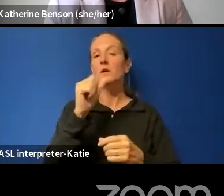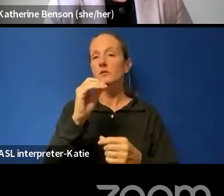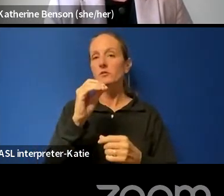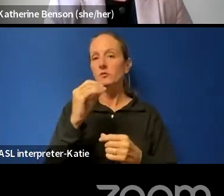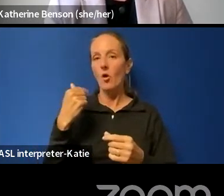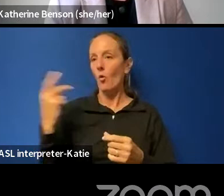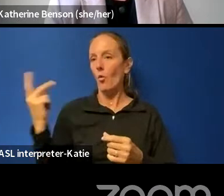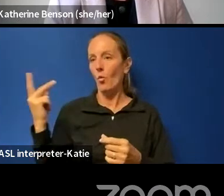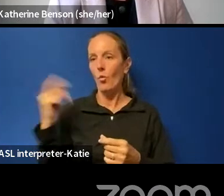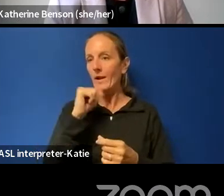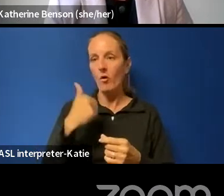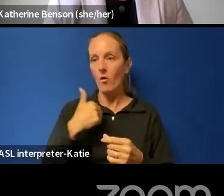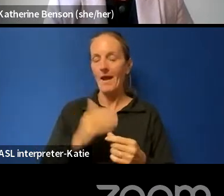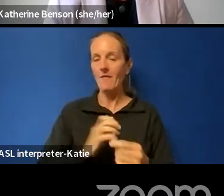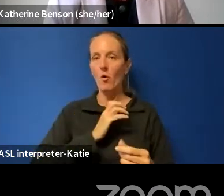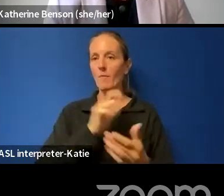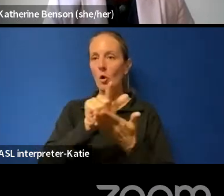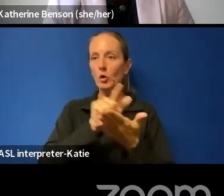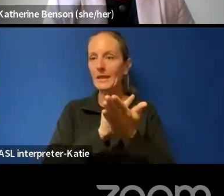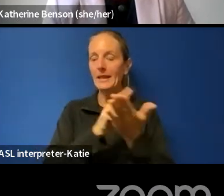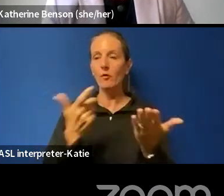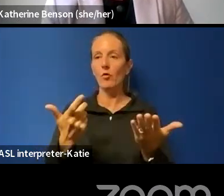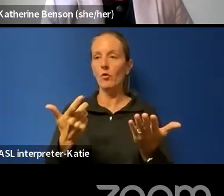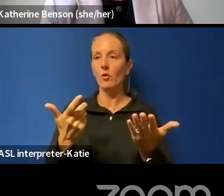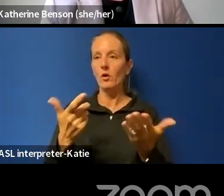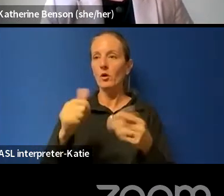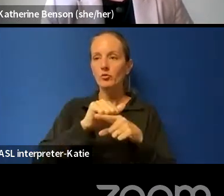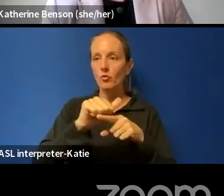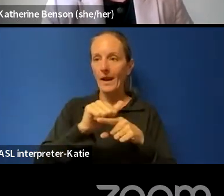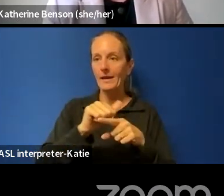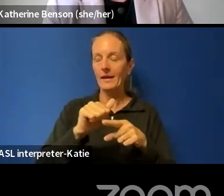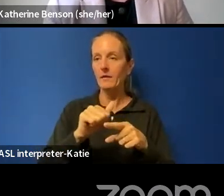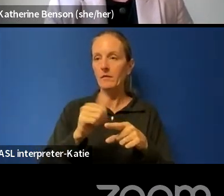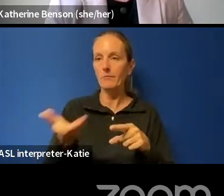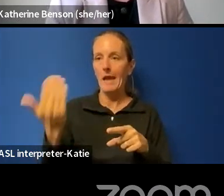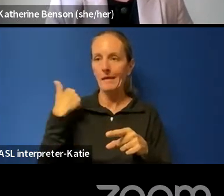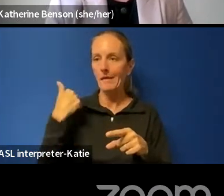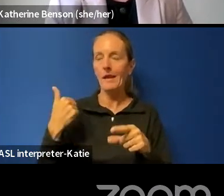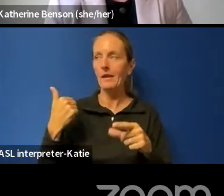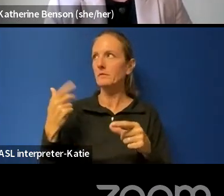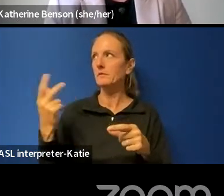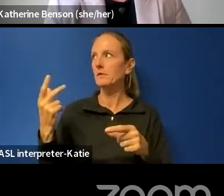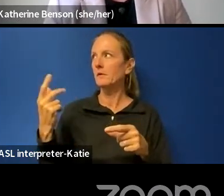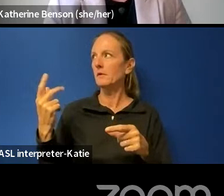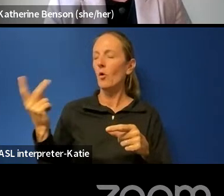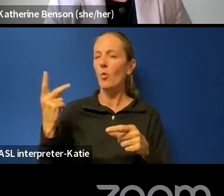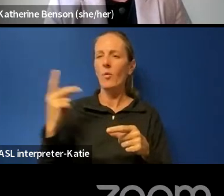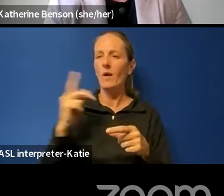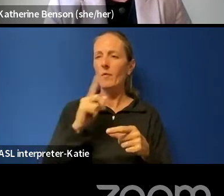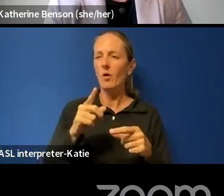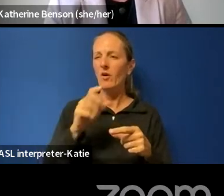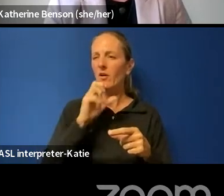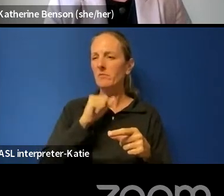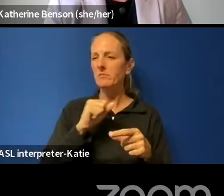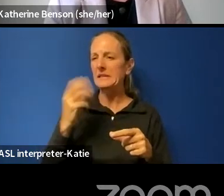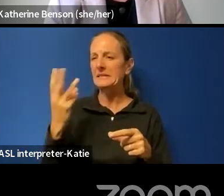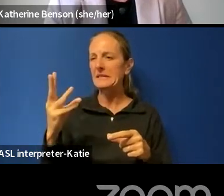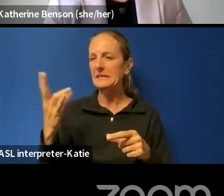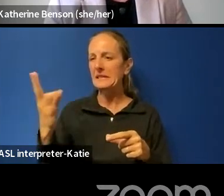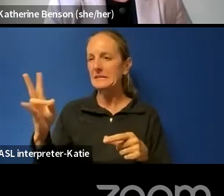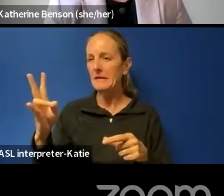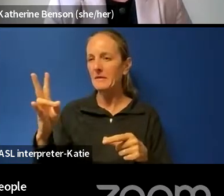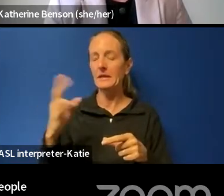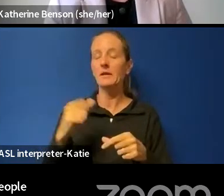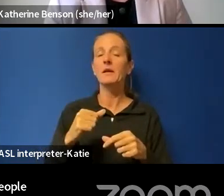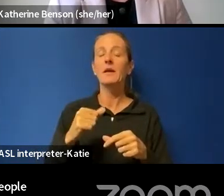formal legal training. We're only what, 17, 16 at the time. Um, so, so recognizing and, and not being, you know,